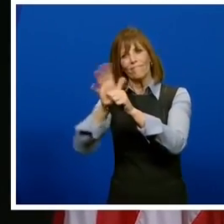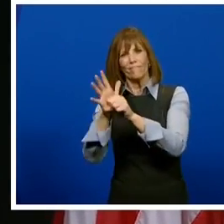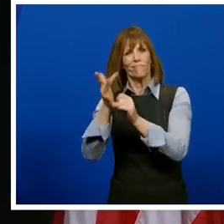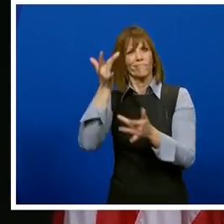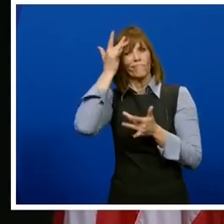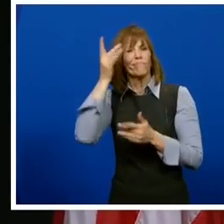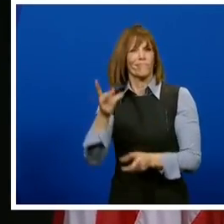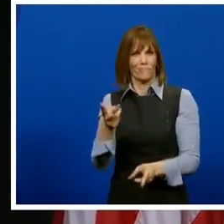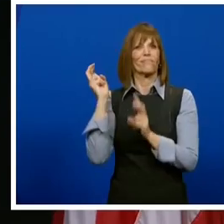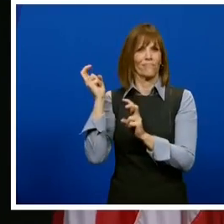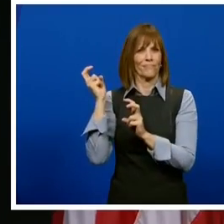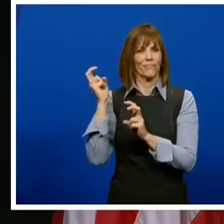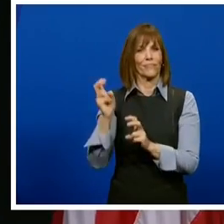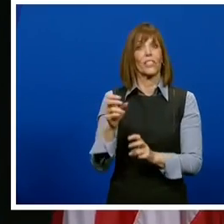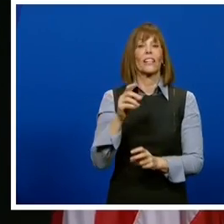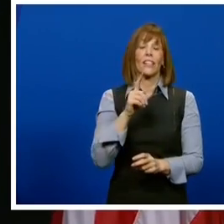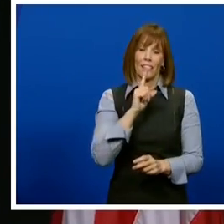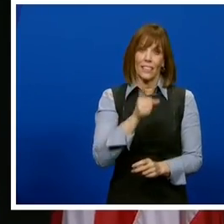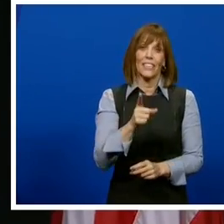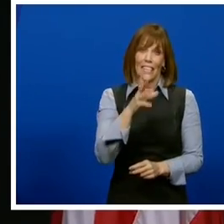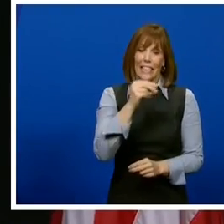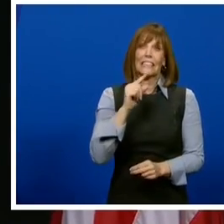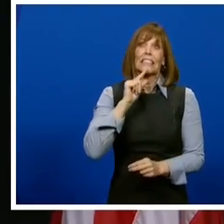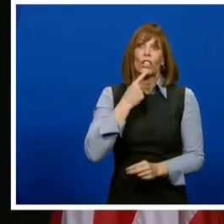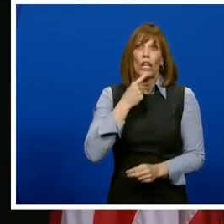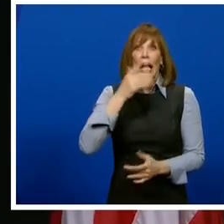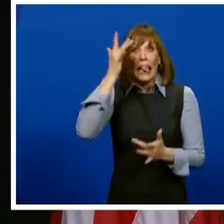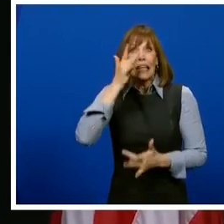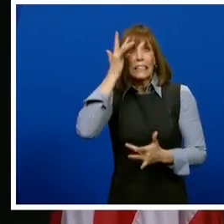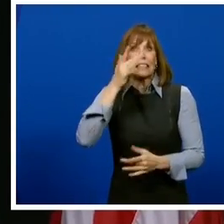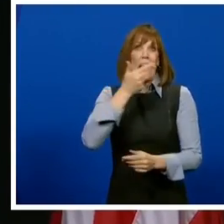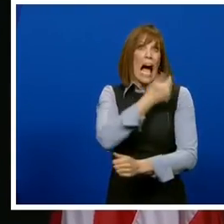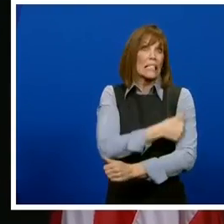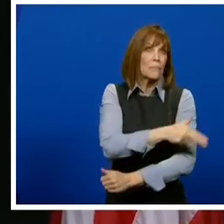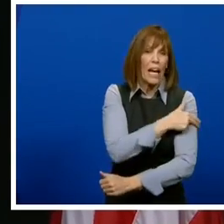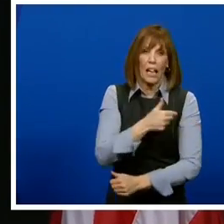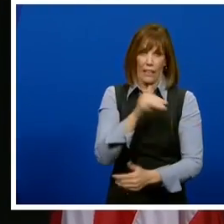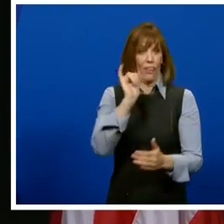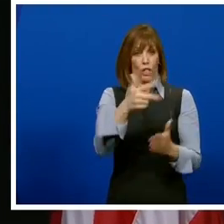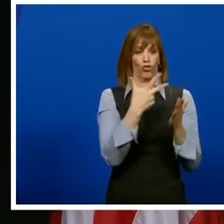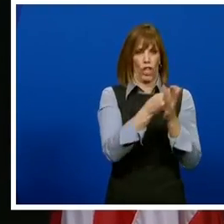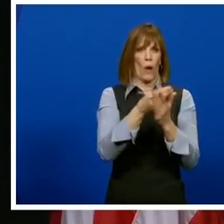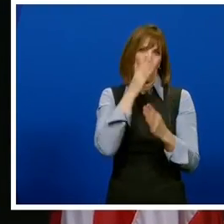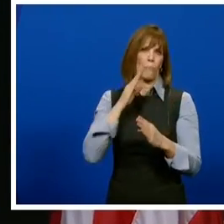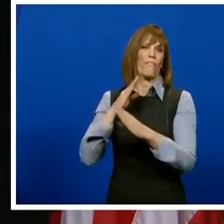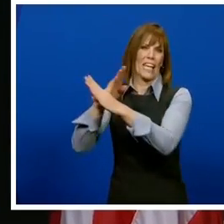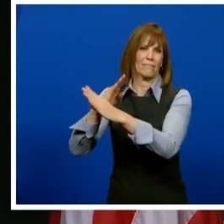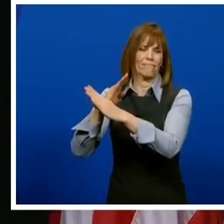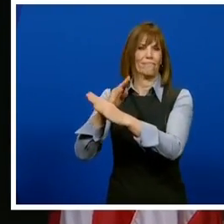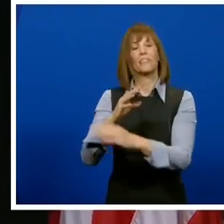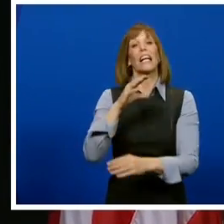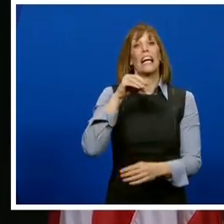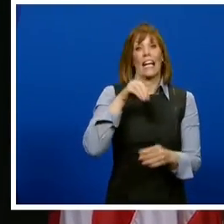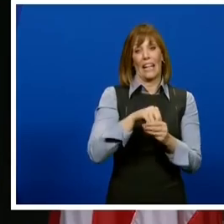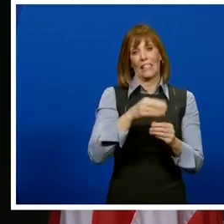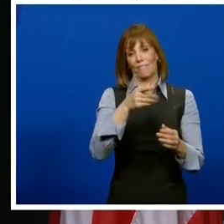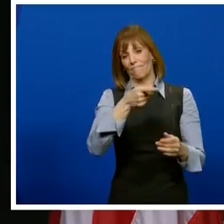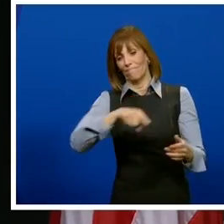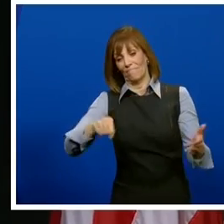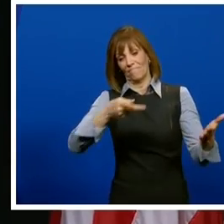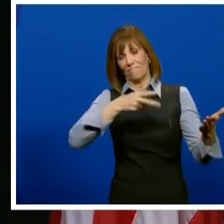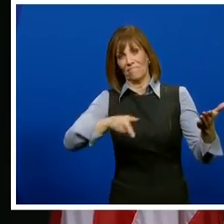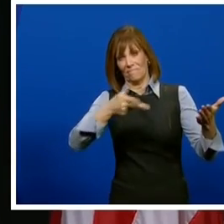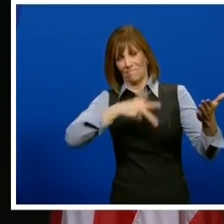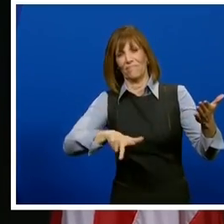COVID-19, especially on serious illness and hospitalization. In the coming weeks, as the Johnson & Johnson